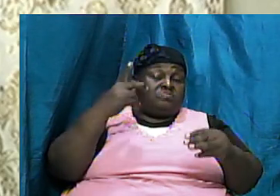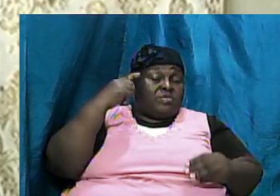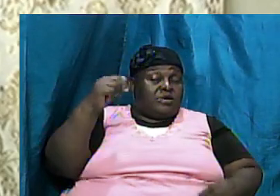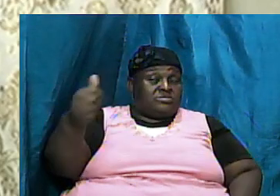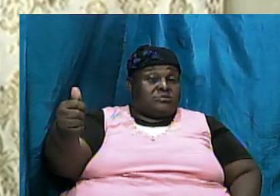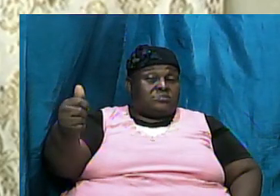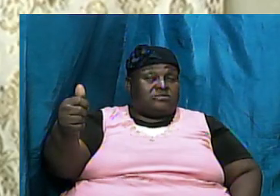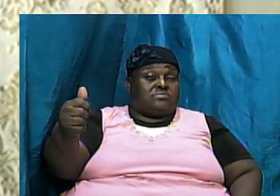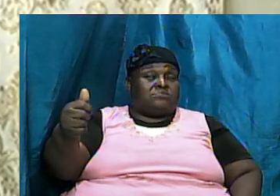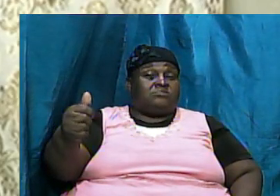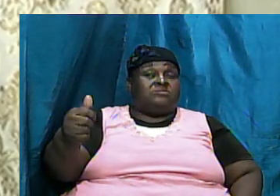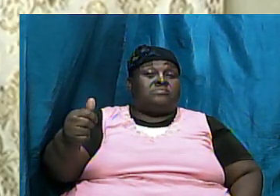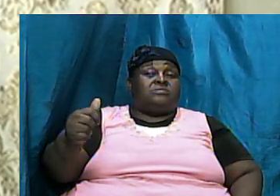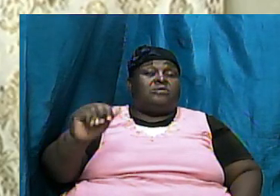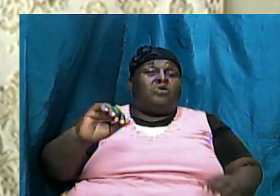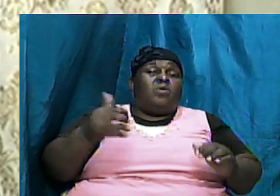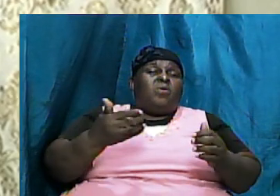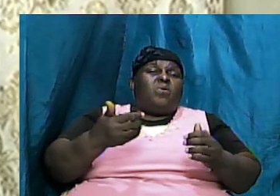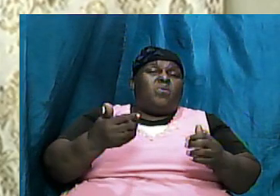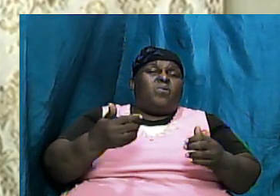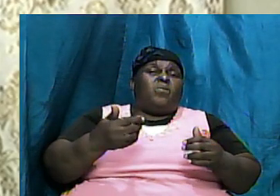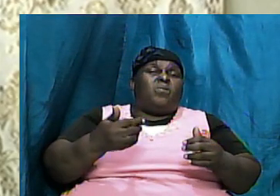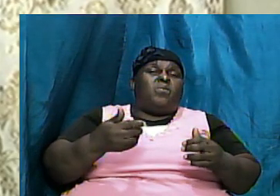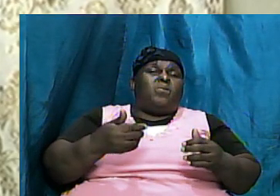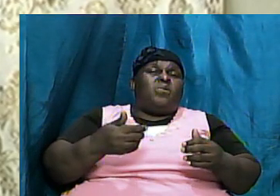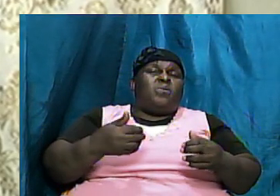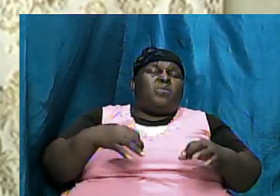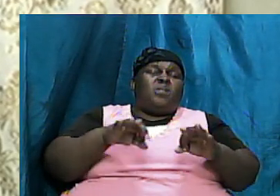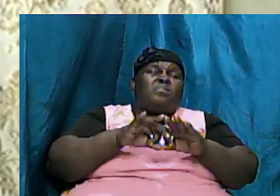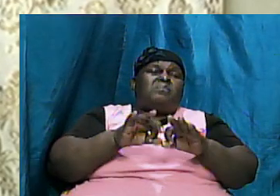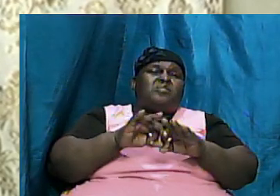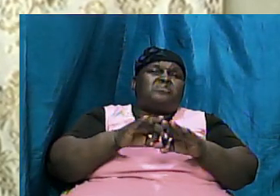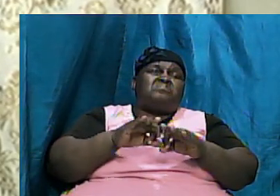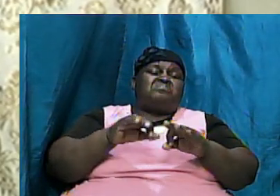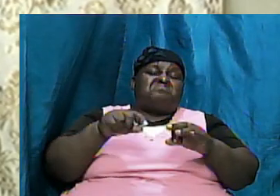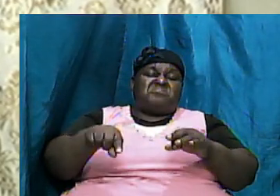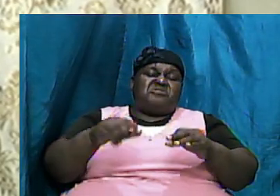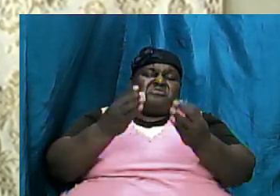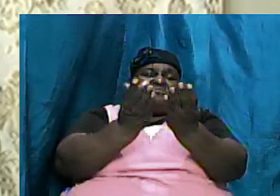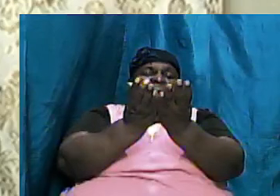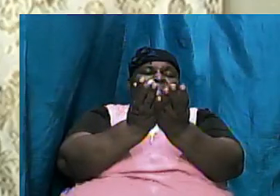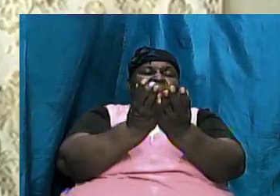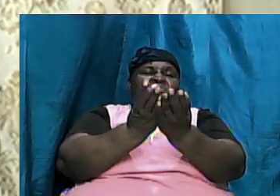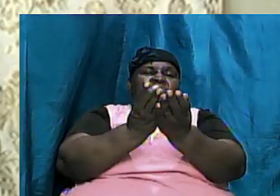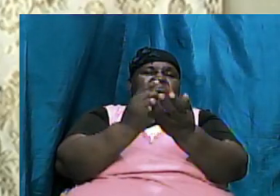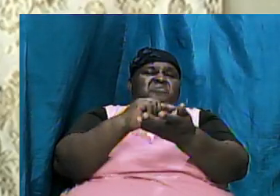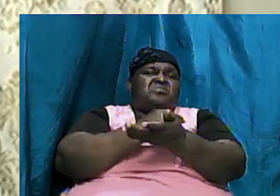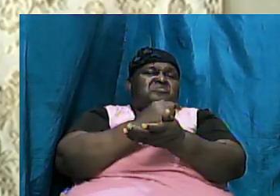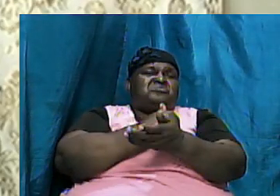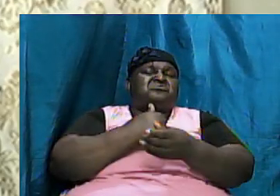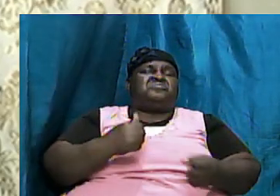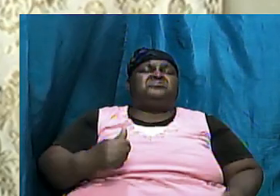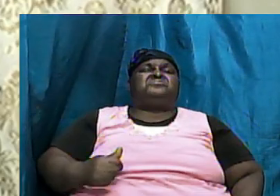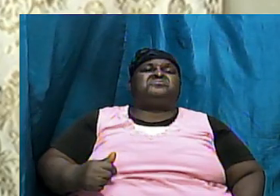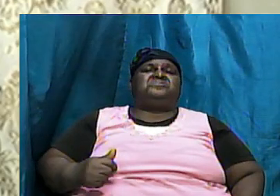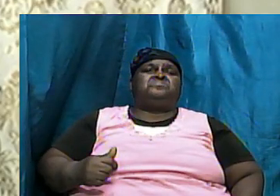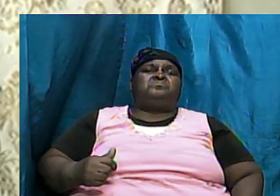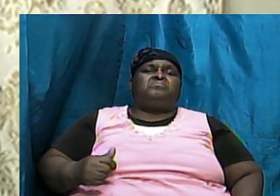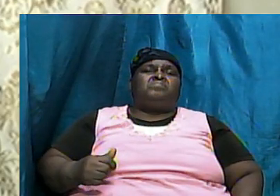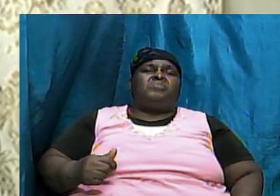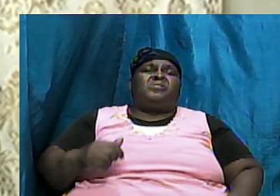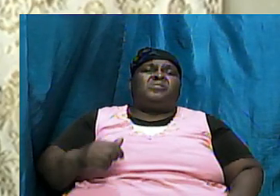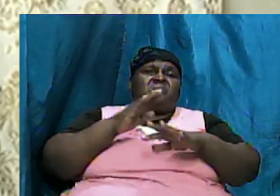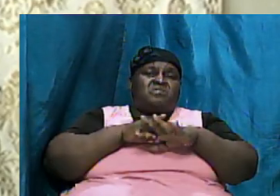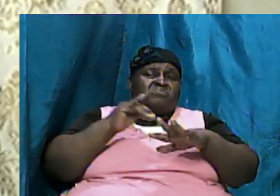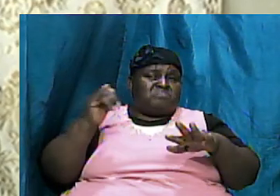and we are going to see how potent this book Genesis is and so with that we are going to call it